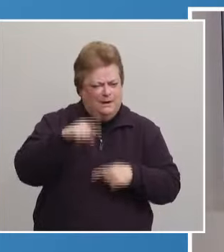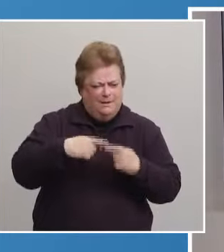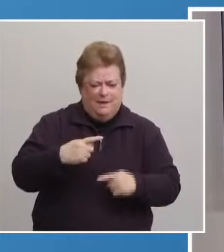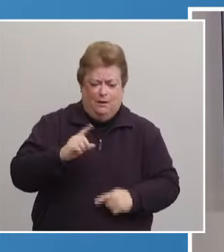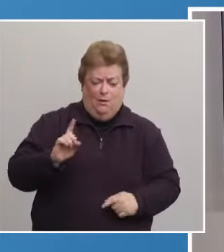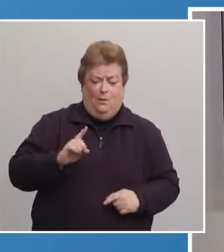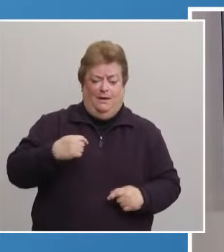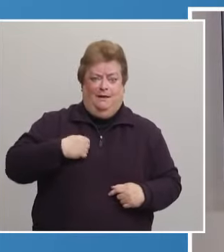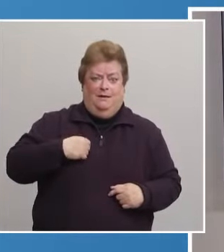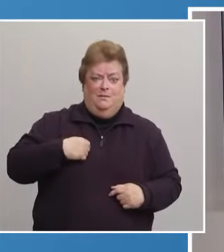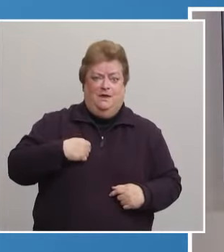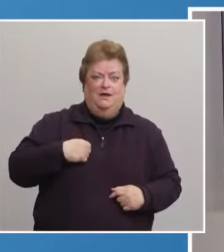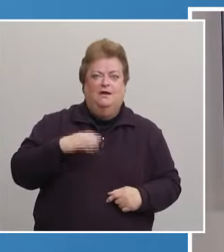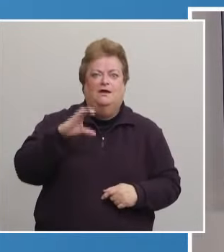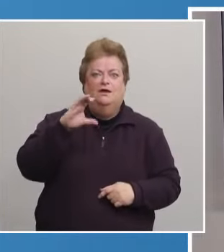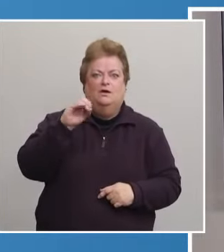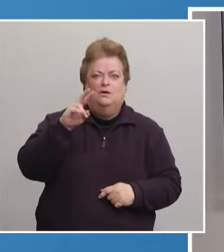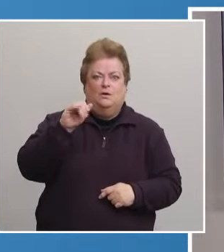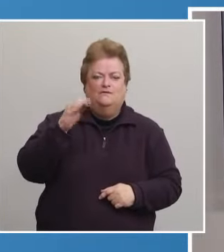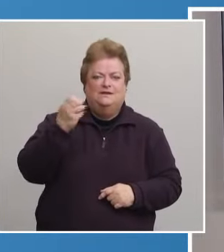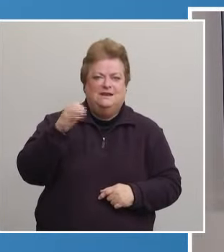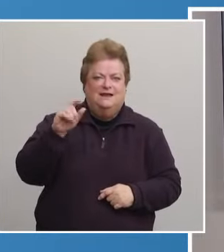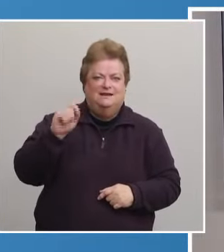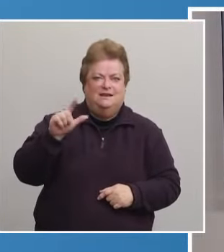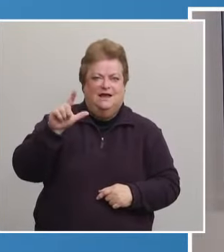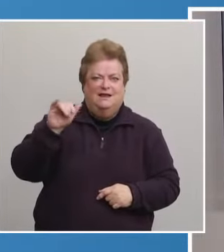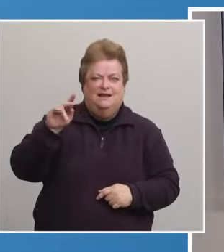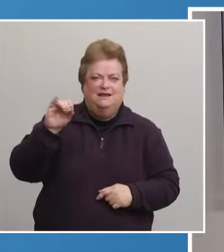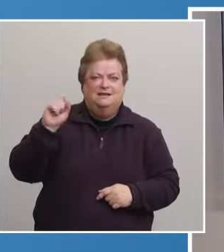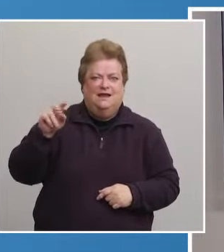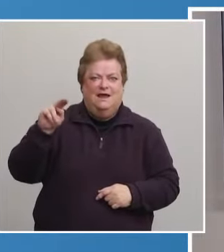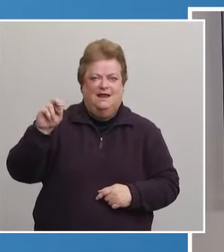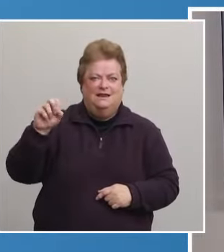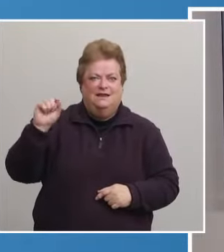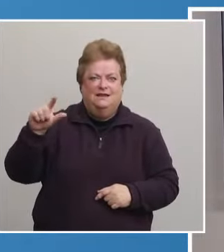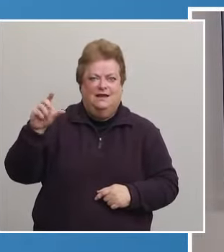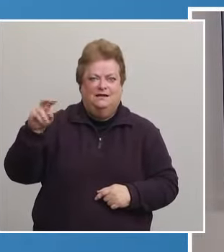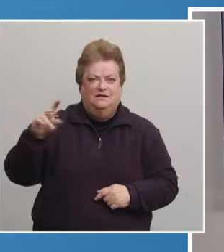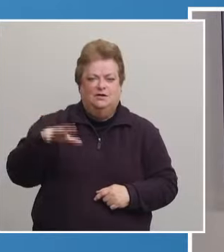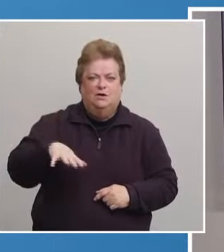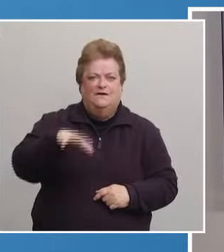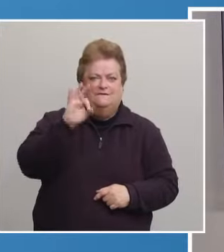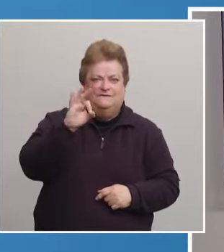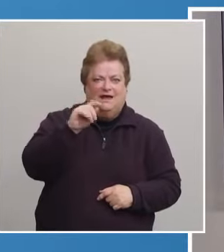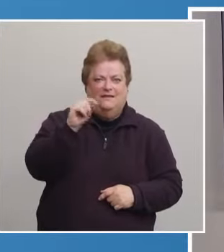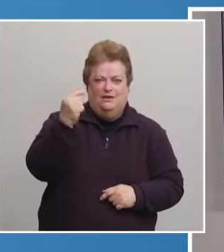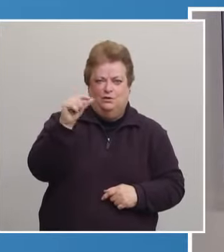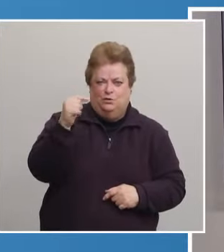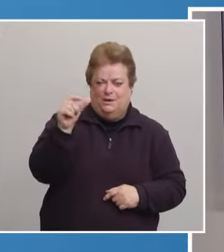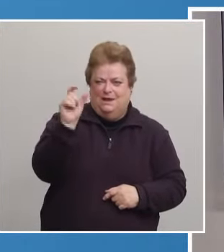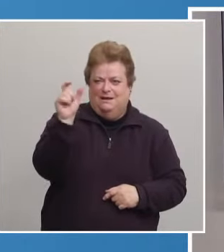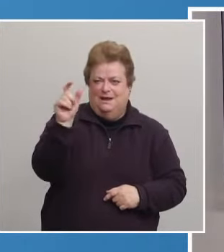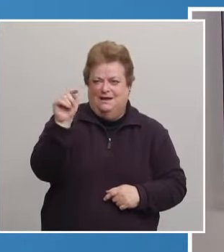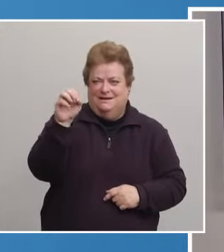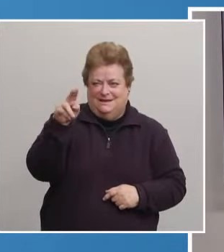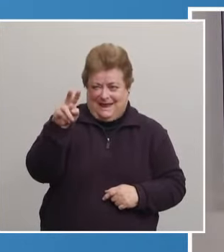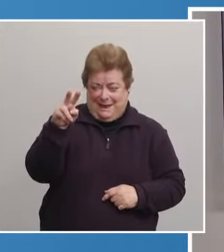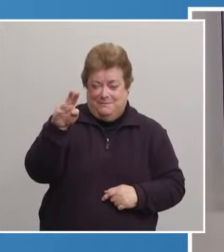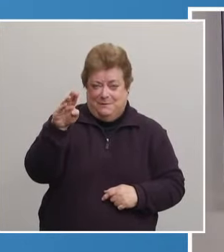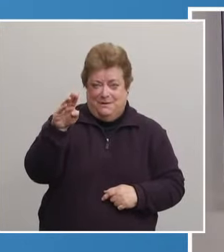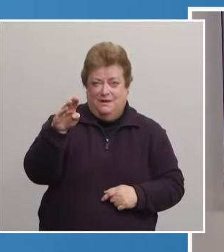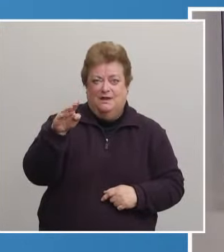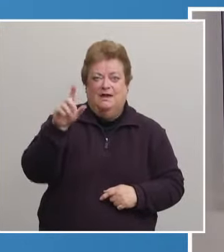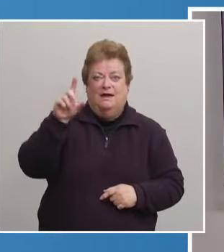is at COVID19.lincoln.ne.gov. It's simple. You find the green vaccine information tab. Click on that.